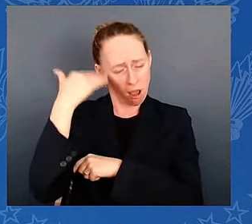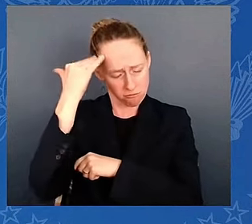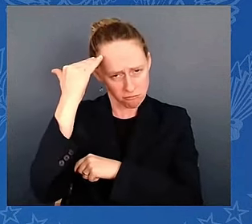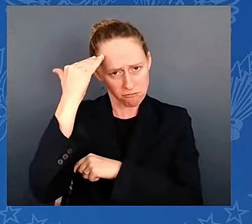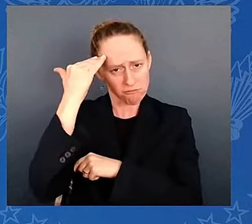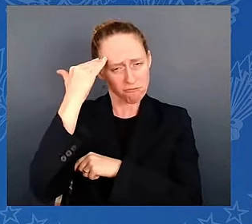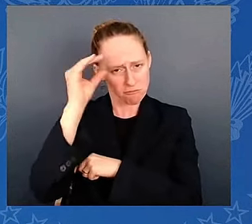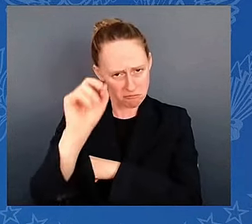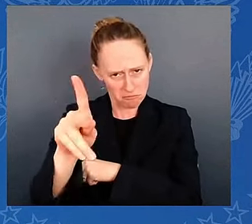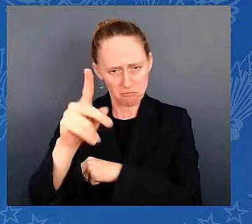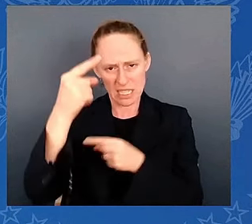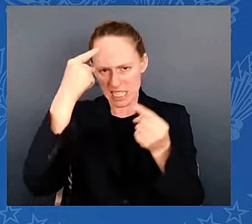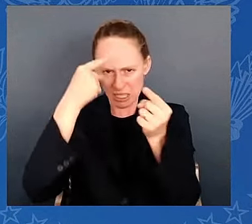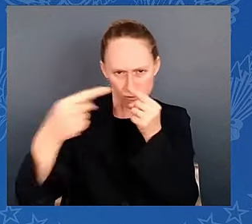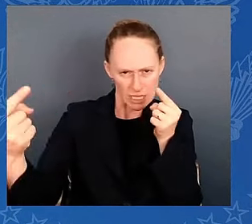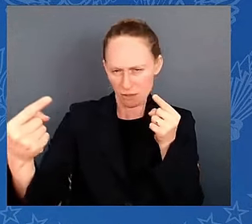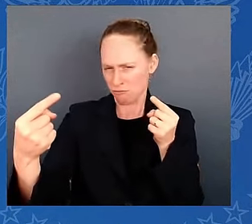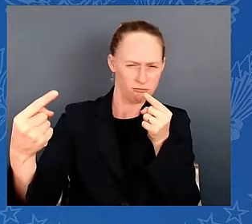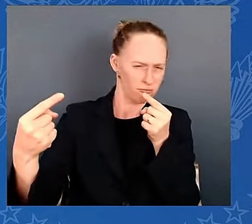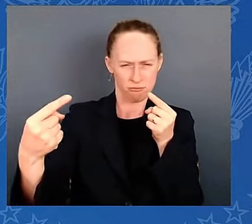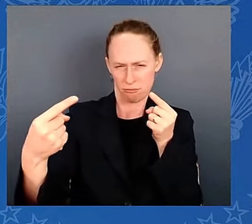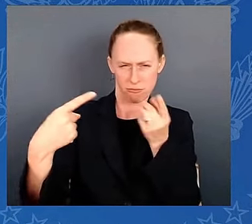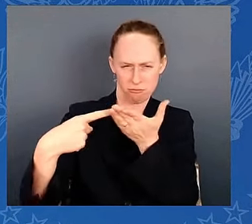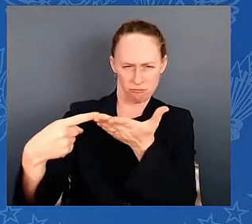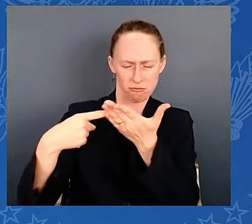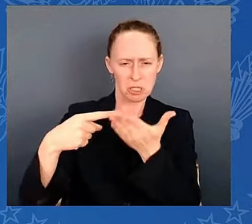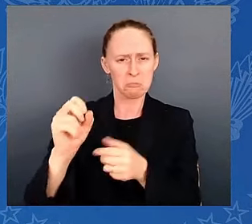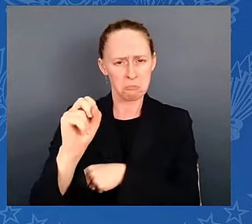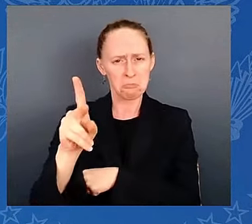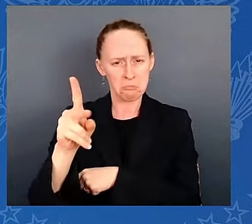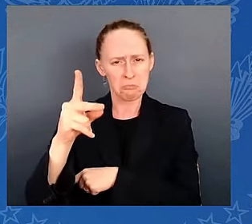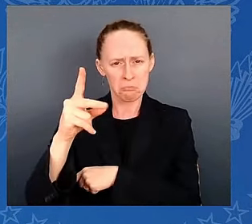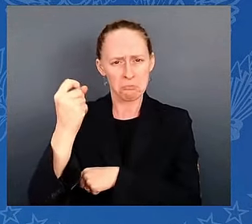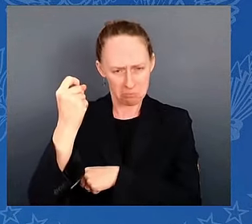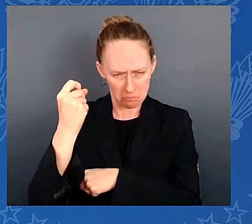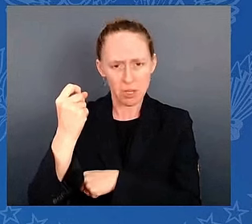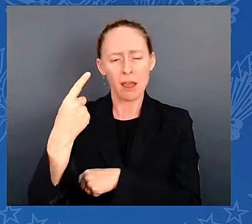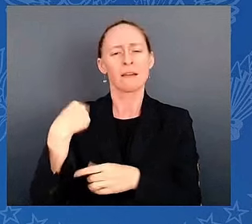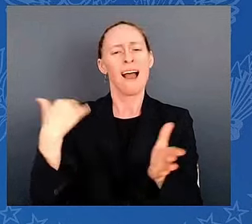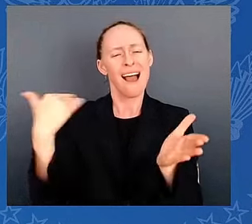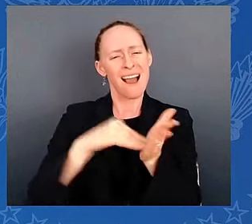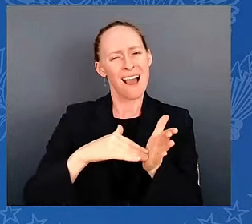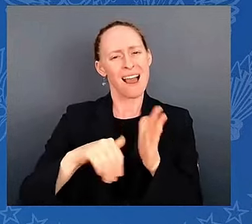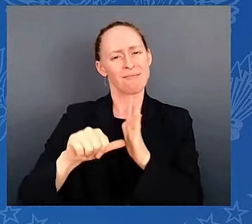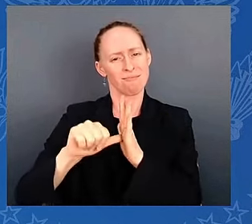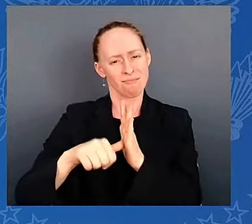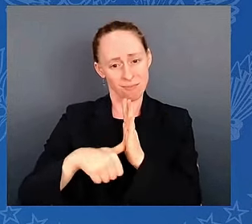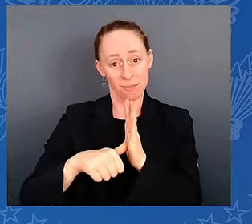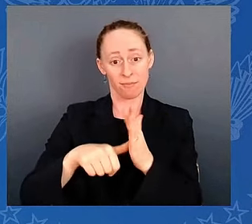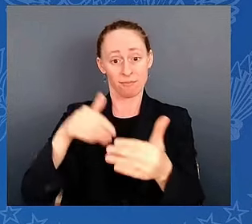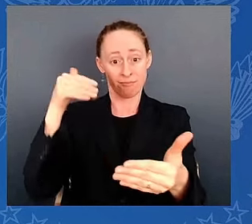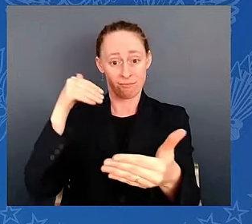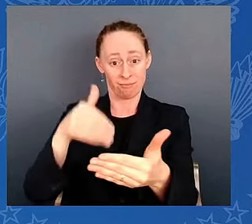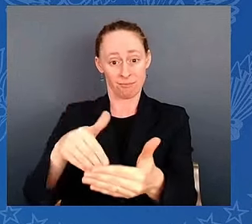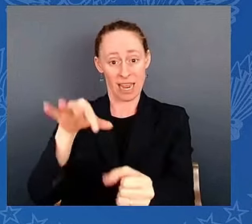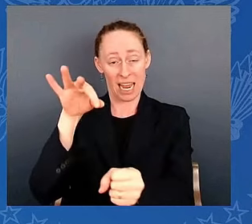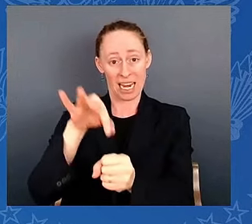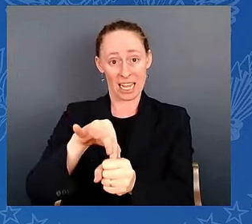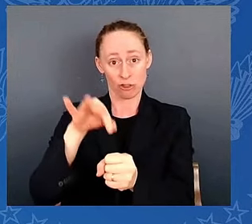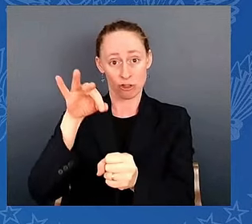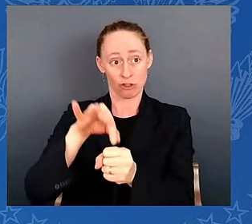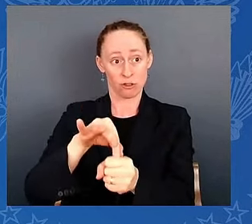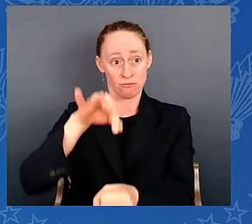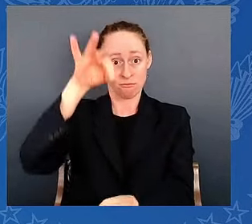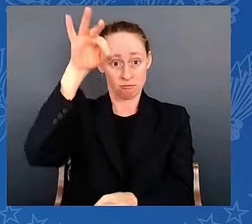I've said it many times that the choice in this election we make in this election is going to shape the future of America and the world for decades to come.